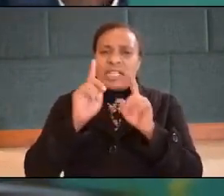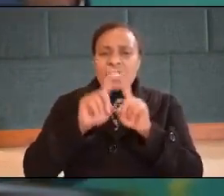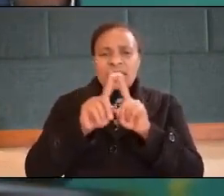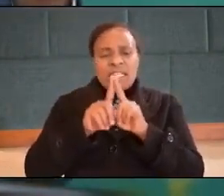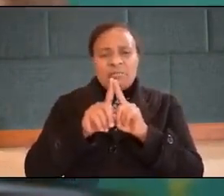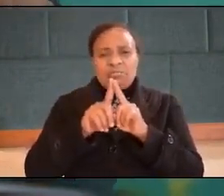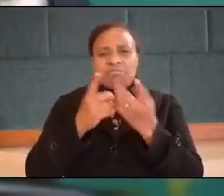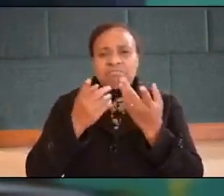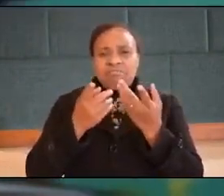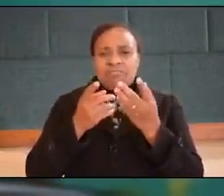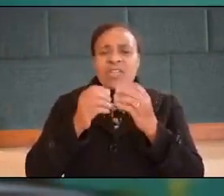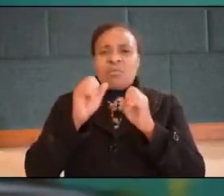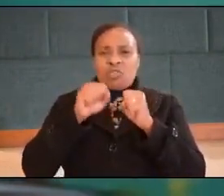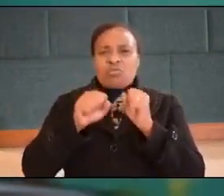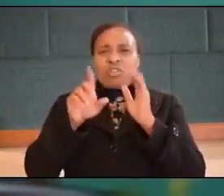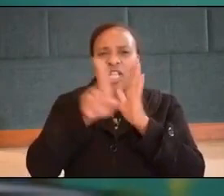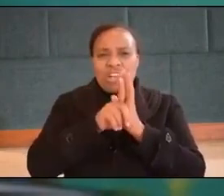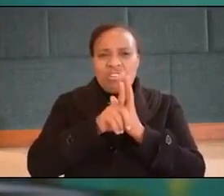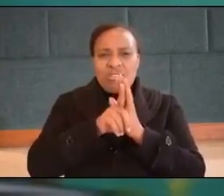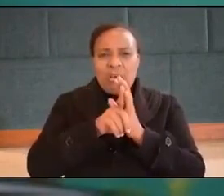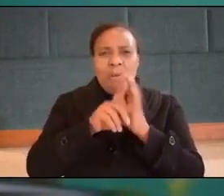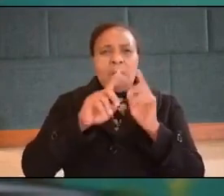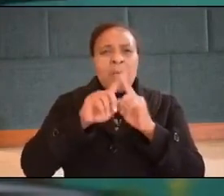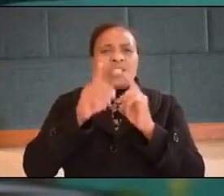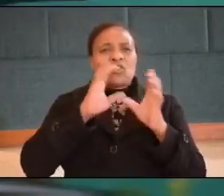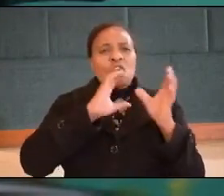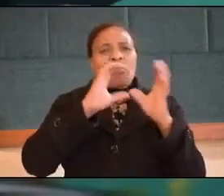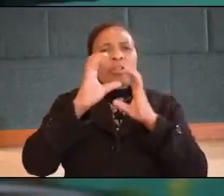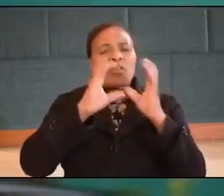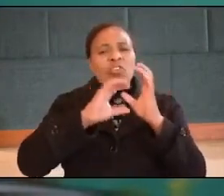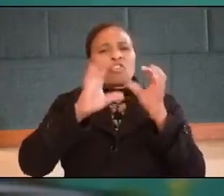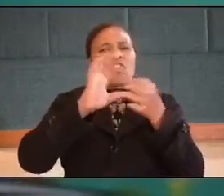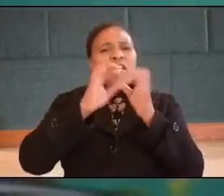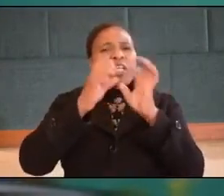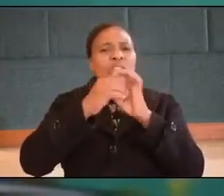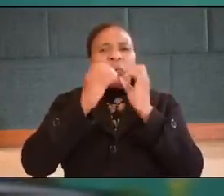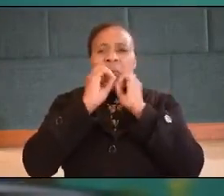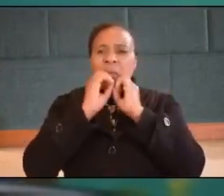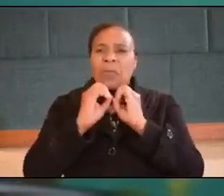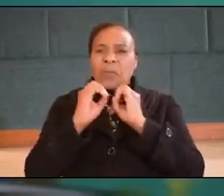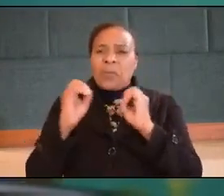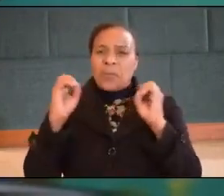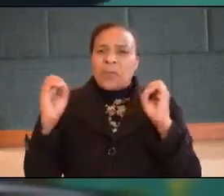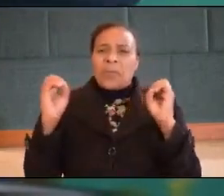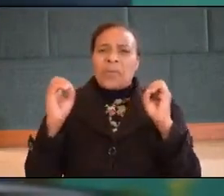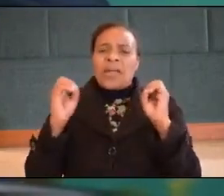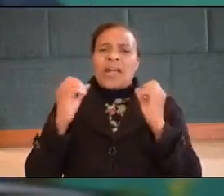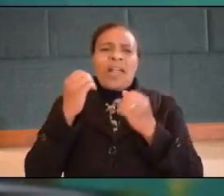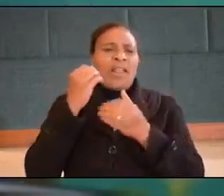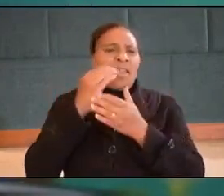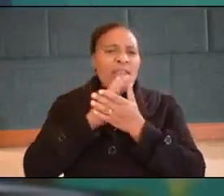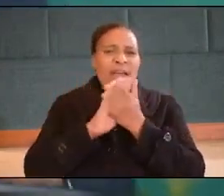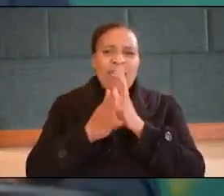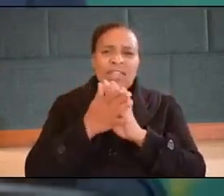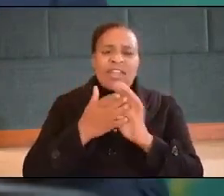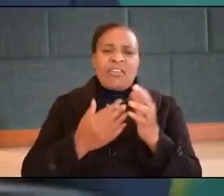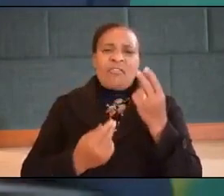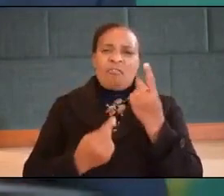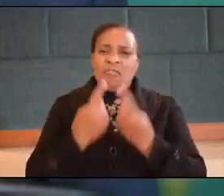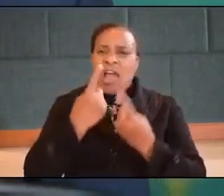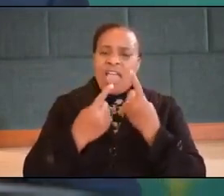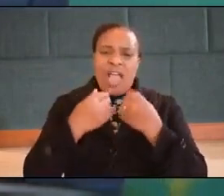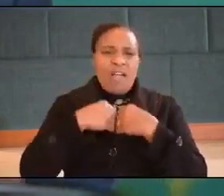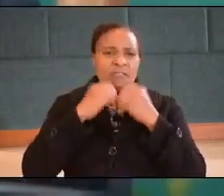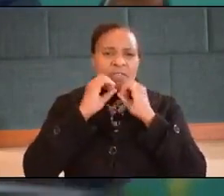obligation but there's no communion there's no connection there's no fervency there's no fire between you and